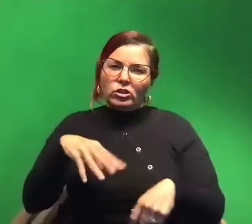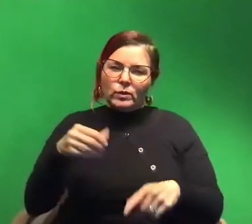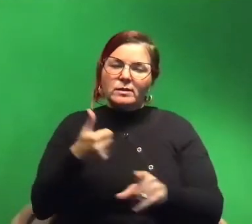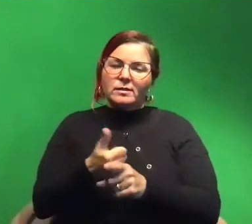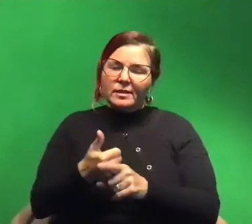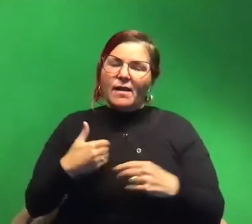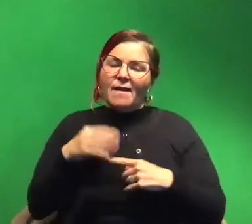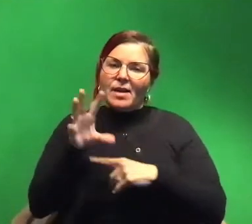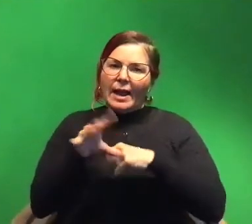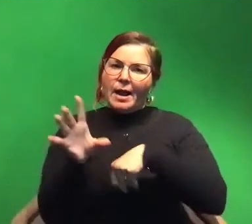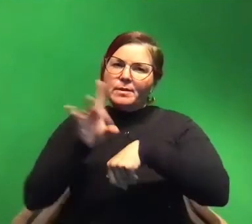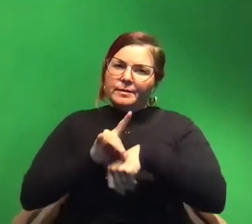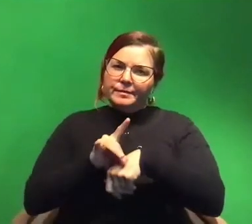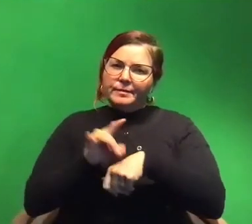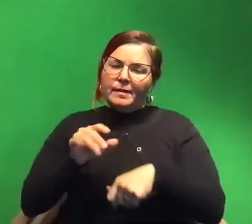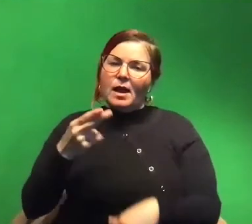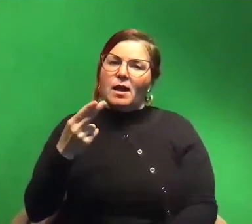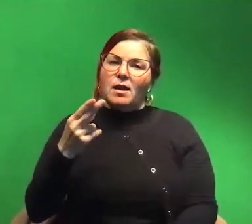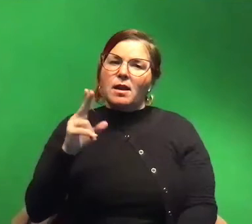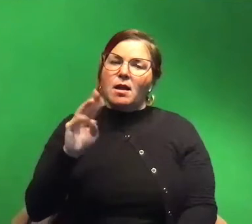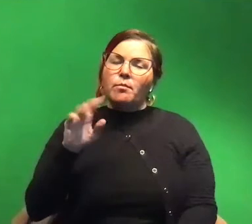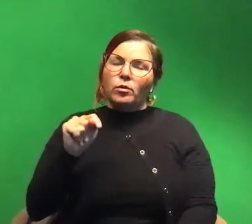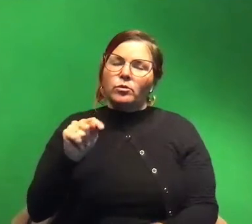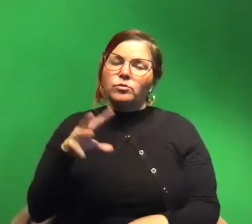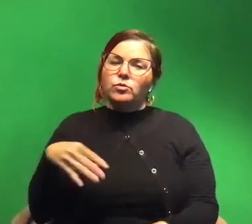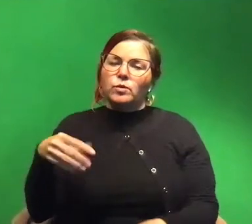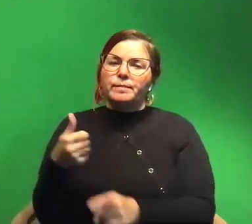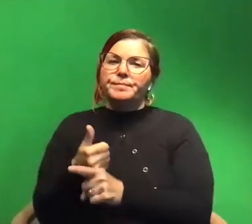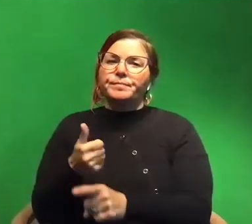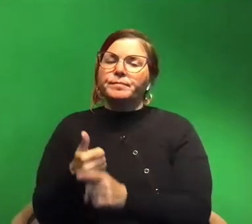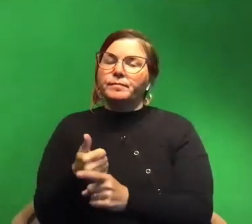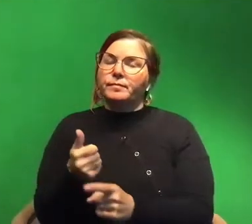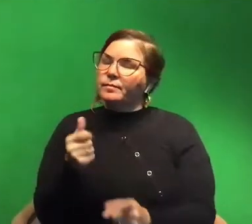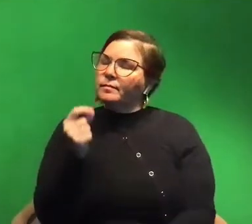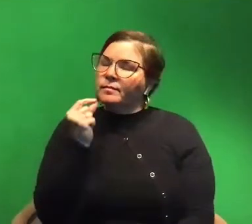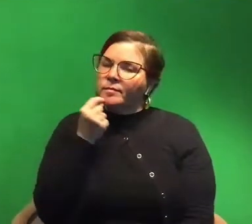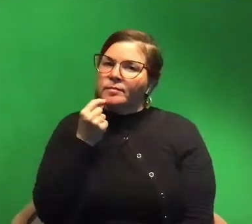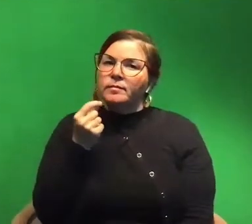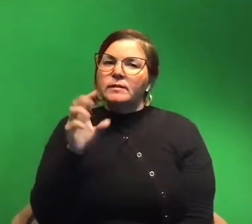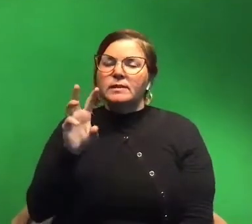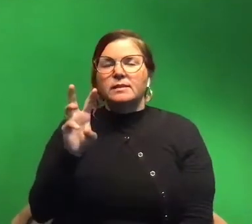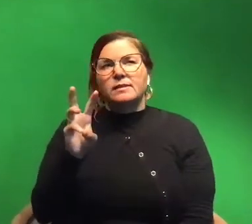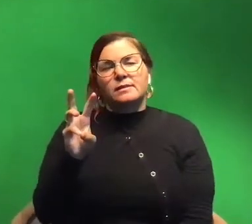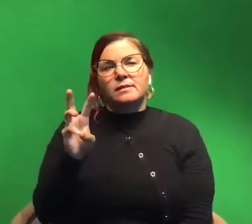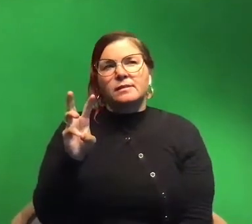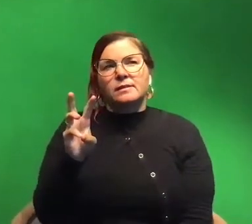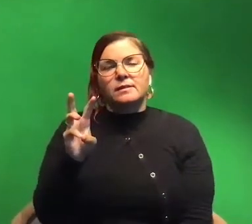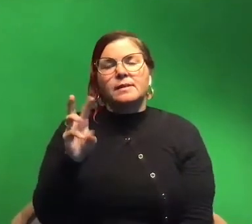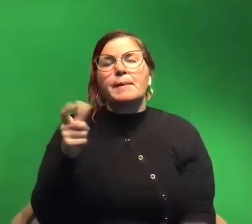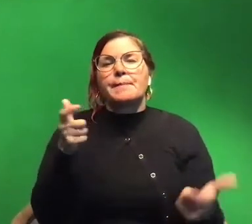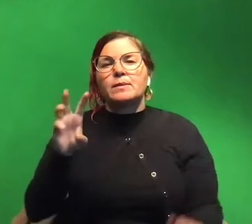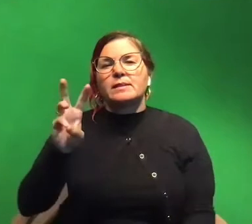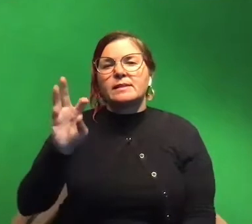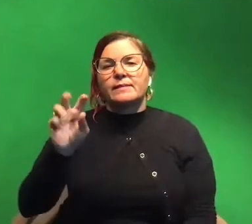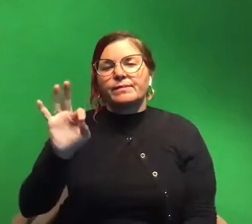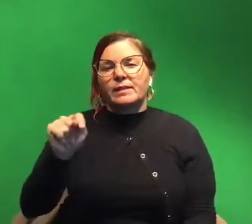top that was with the humboldt squid humboldt squid are super cool they're about six well the big ones are like six feet